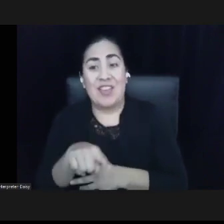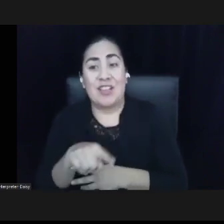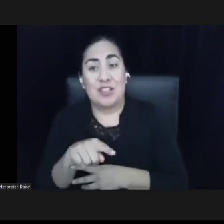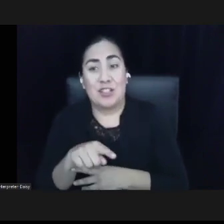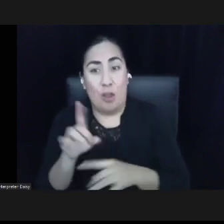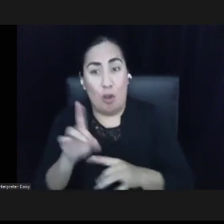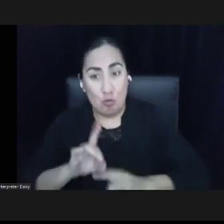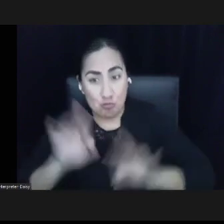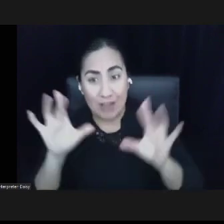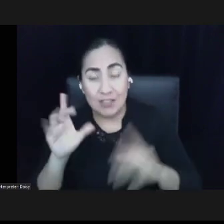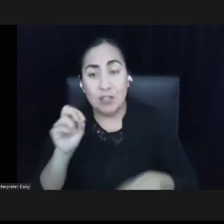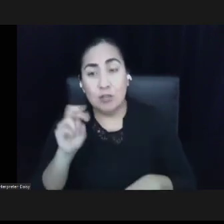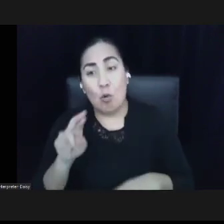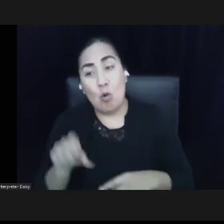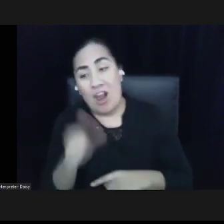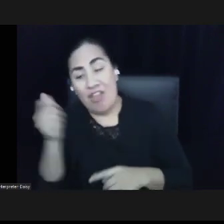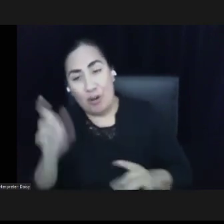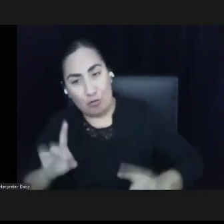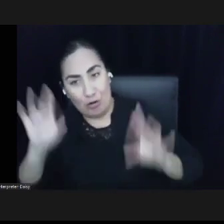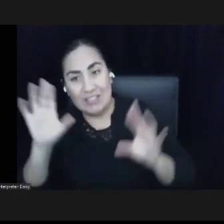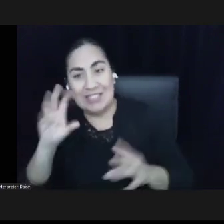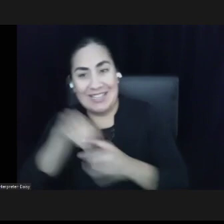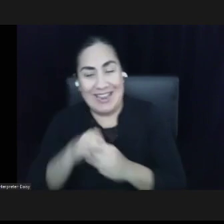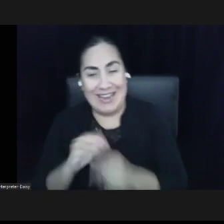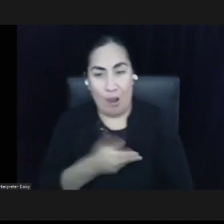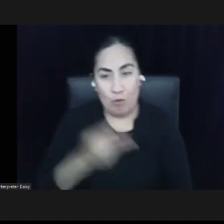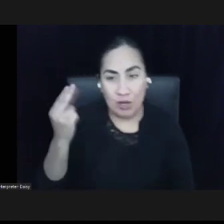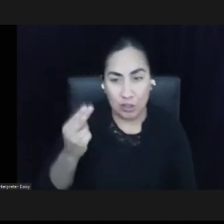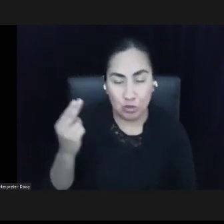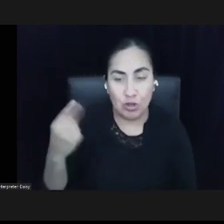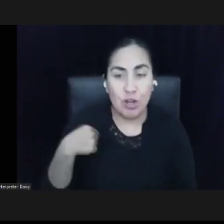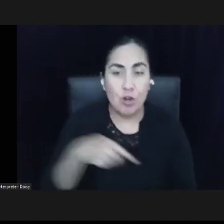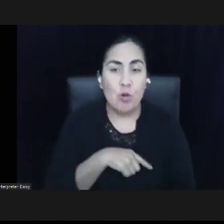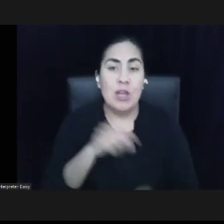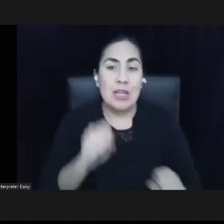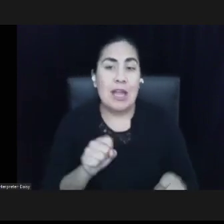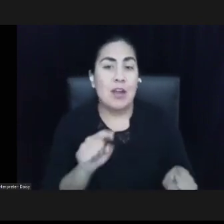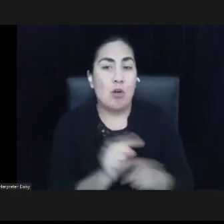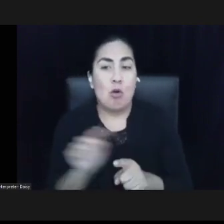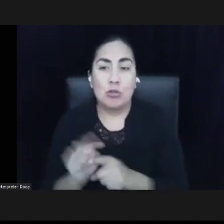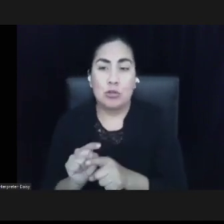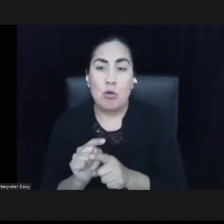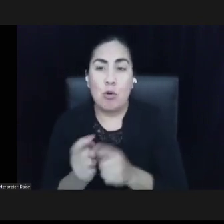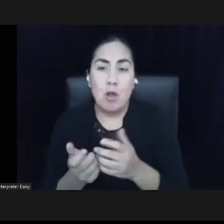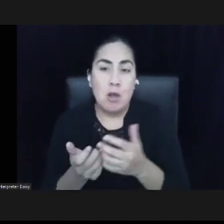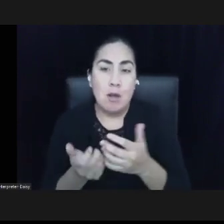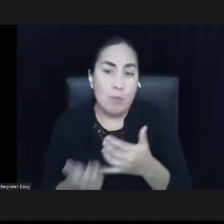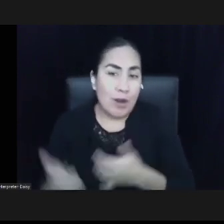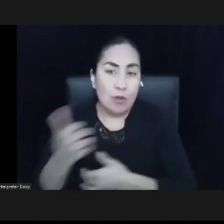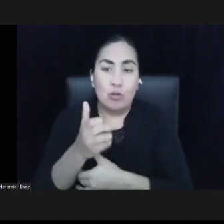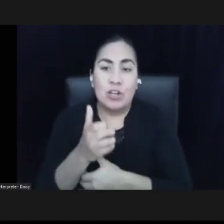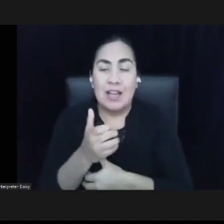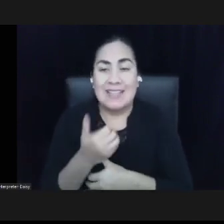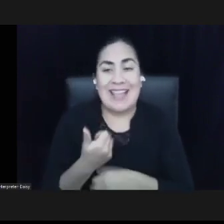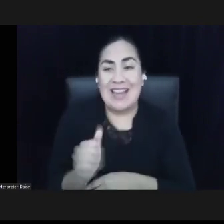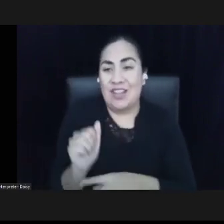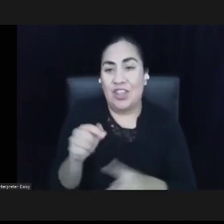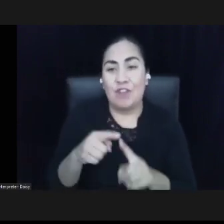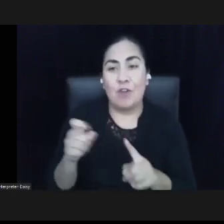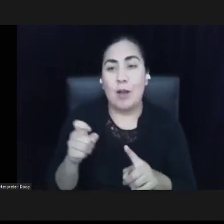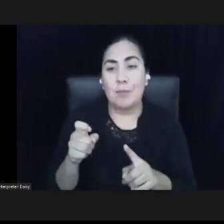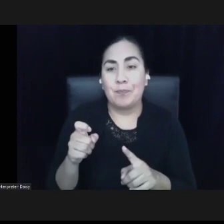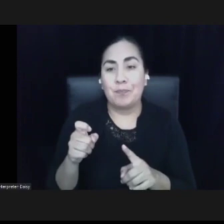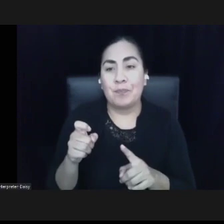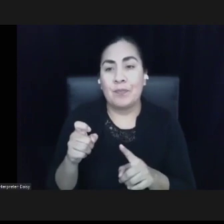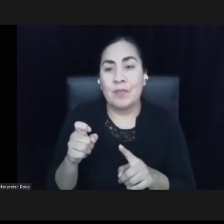prioritize, you know, anything from a UBI to a job guarantee program to help those folks